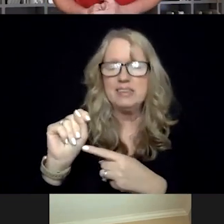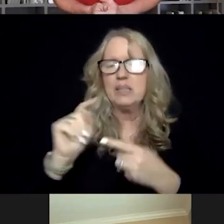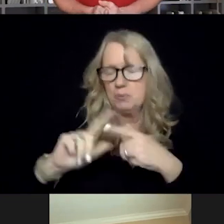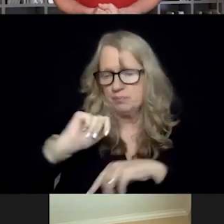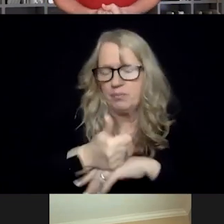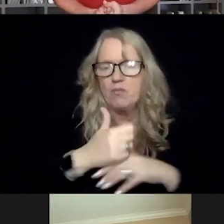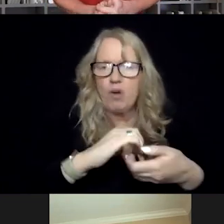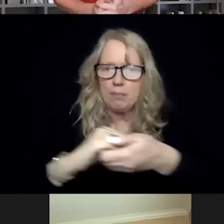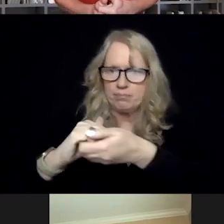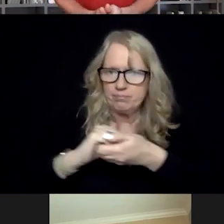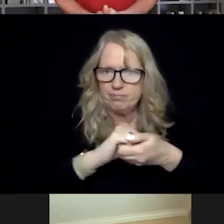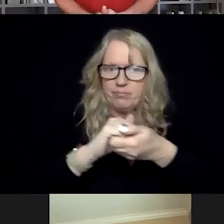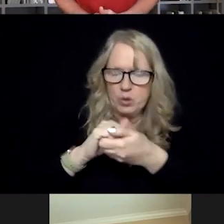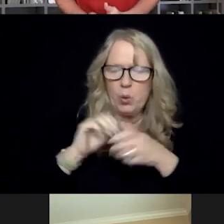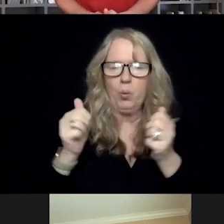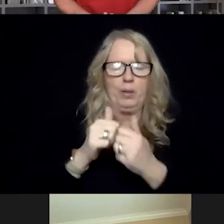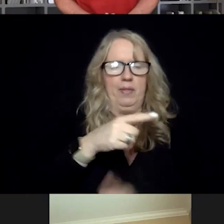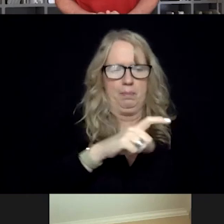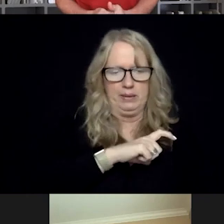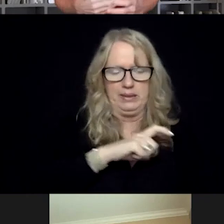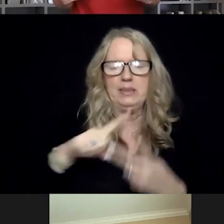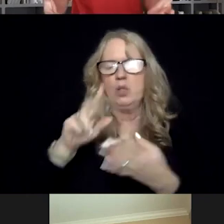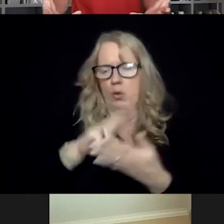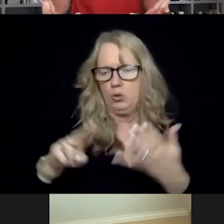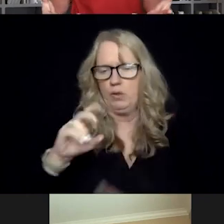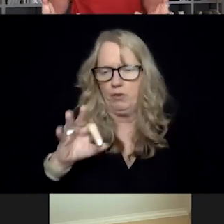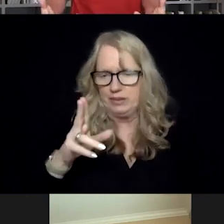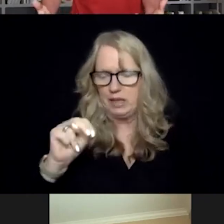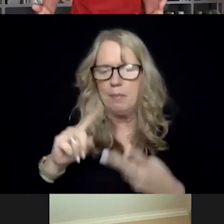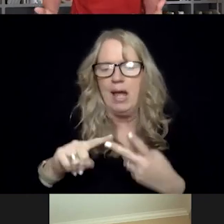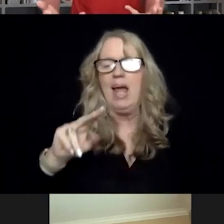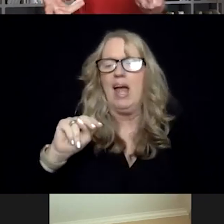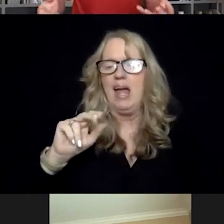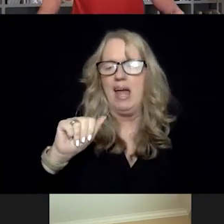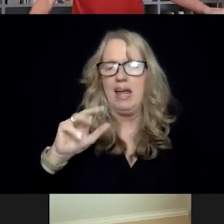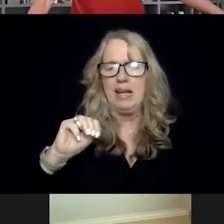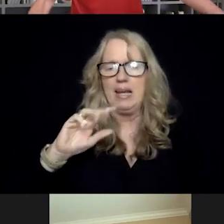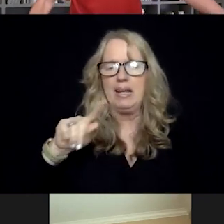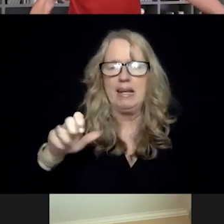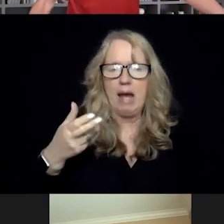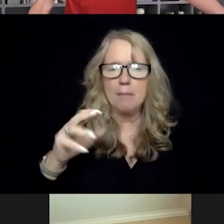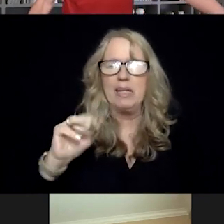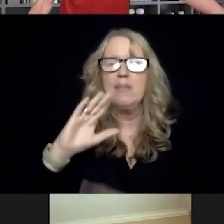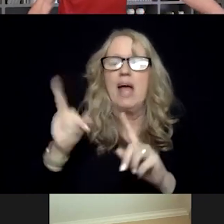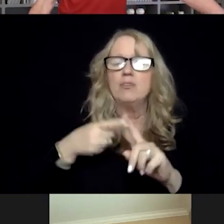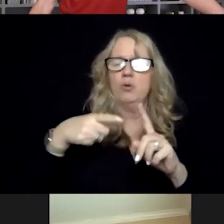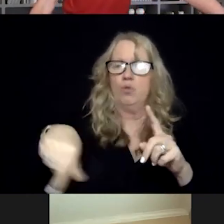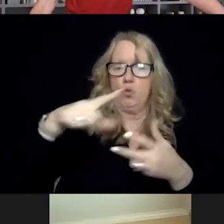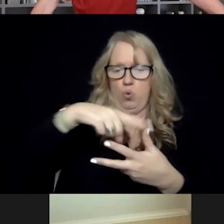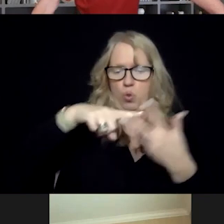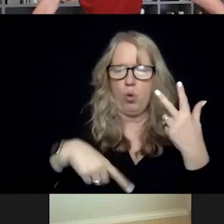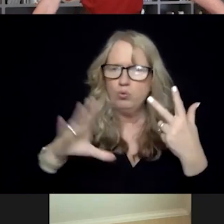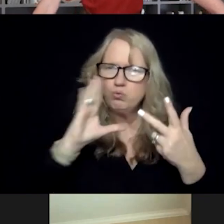collaboration between Shelby County Police, the University of Tennessee and NAMI, who was really the heart and soul of that effort.